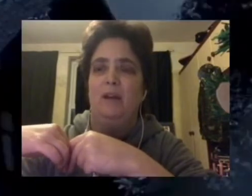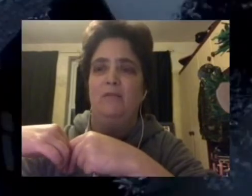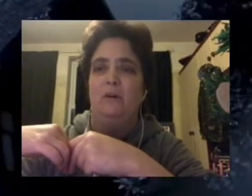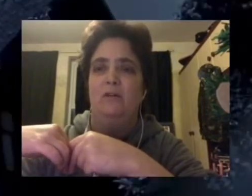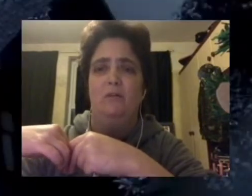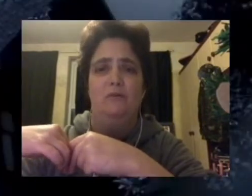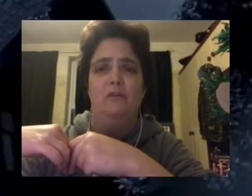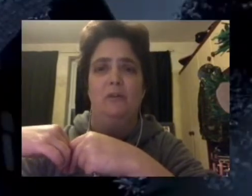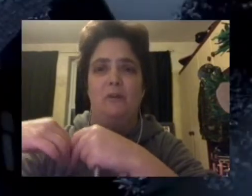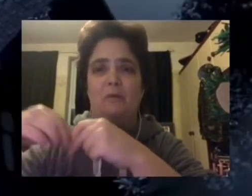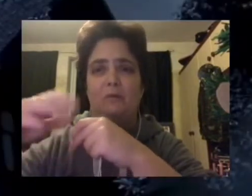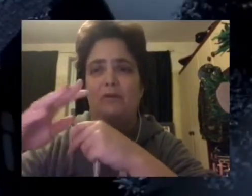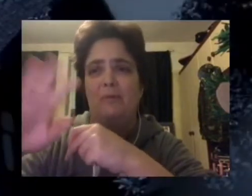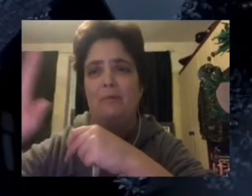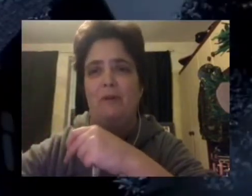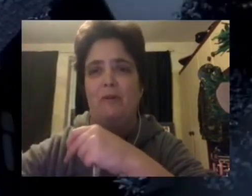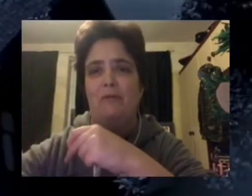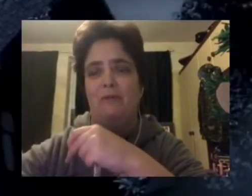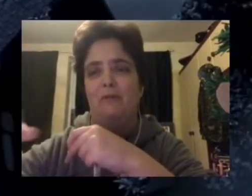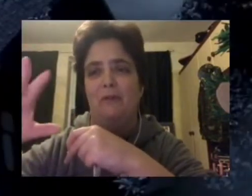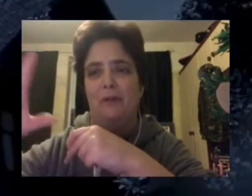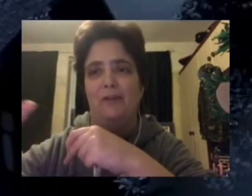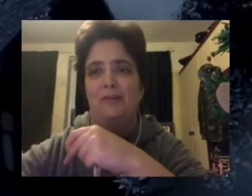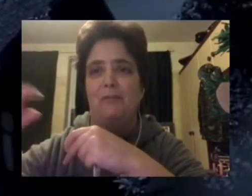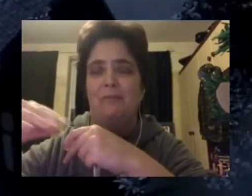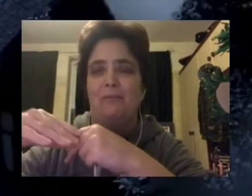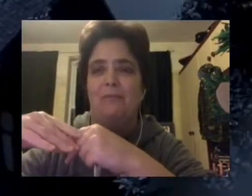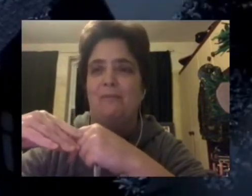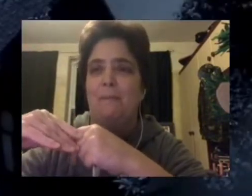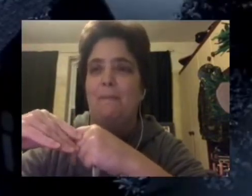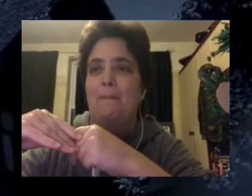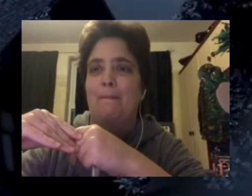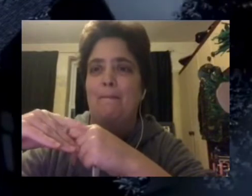Oh, that's quite a good shot though. of smoke going through the forest.